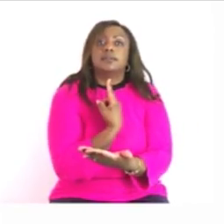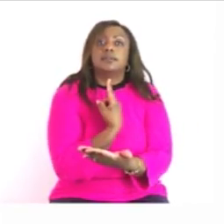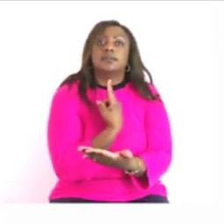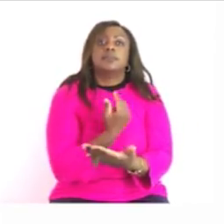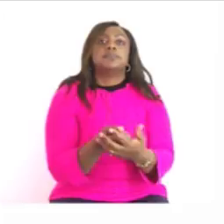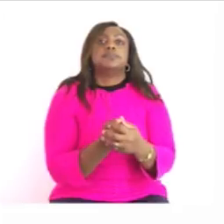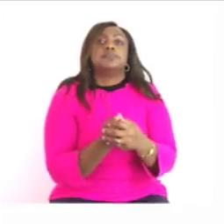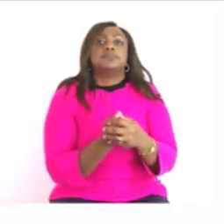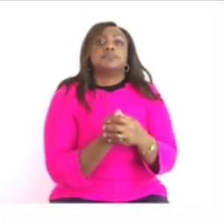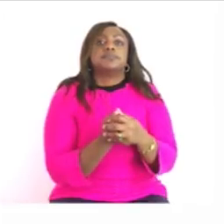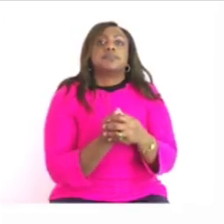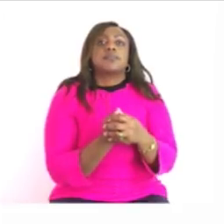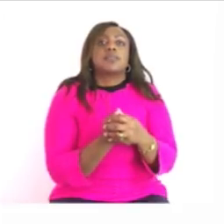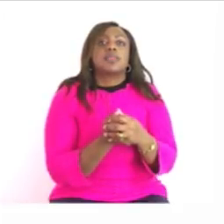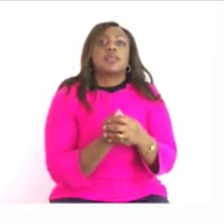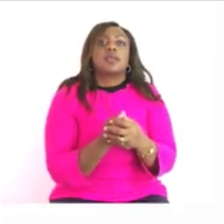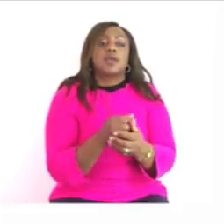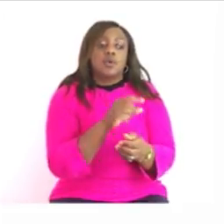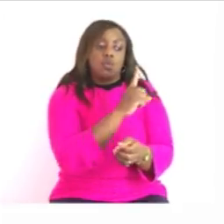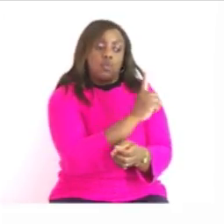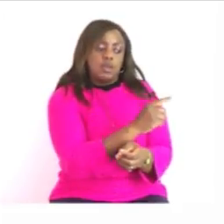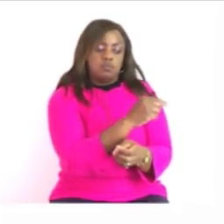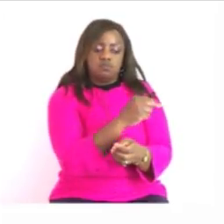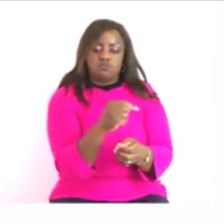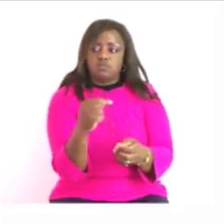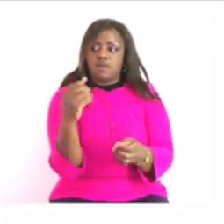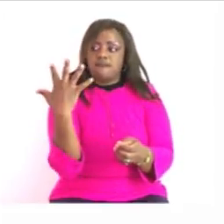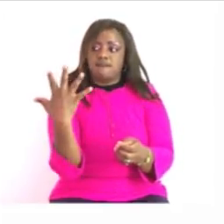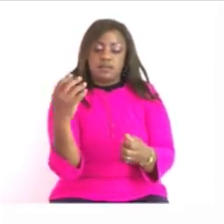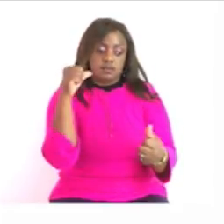the number from one to five we have done that